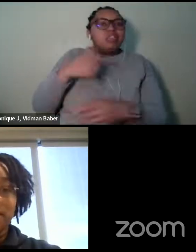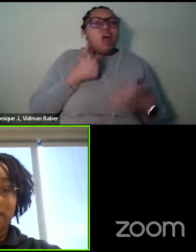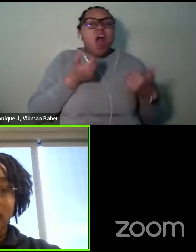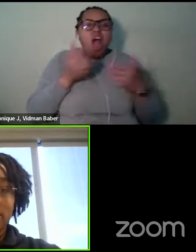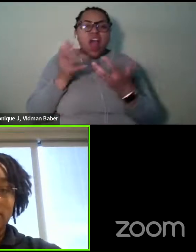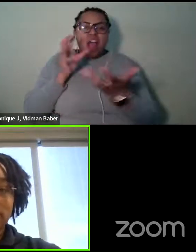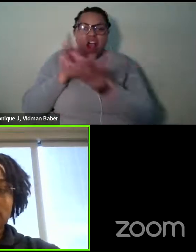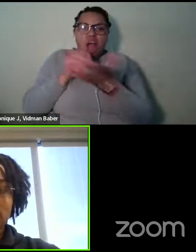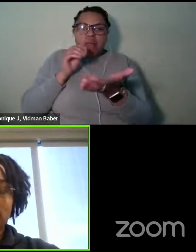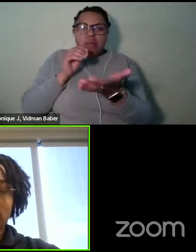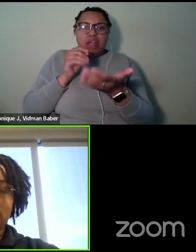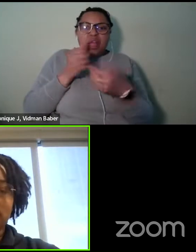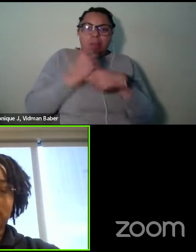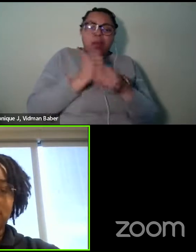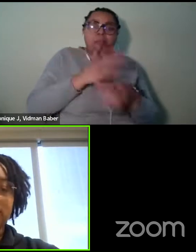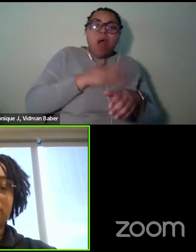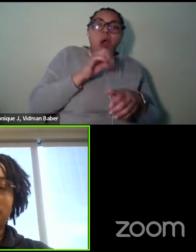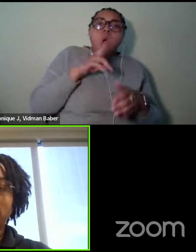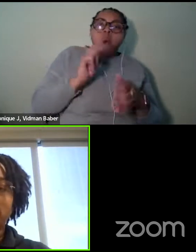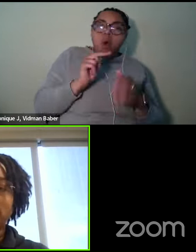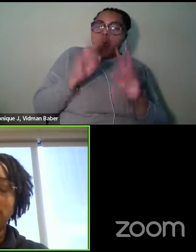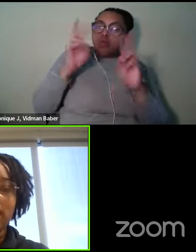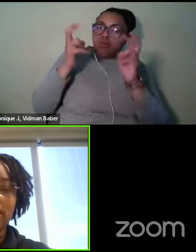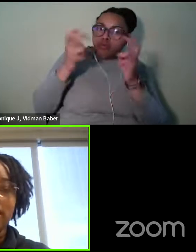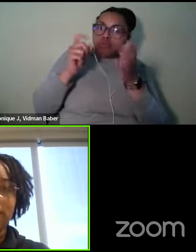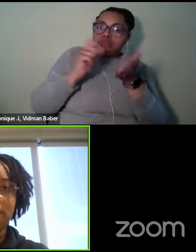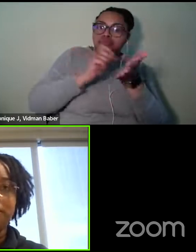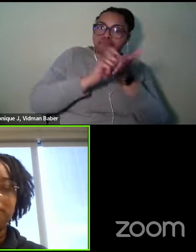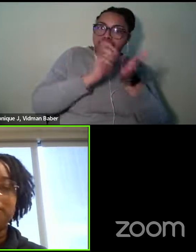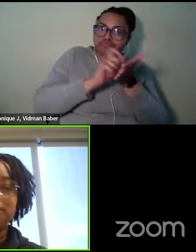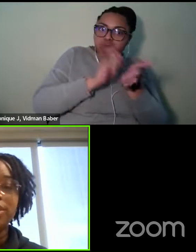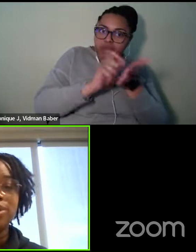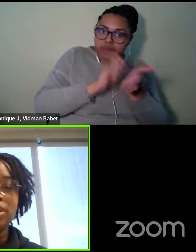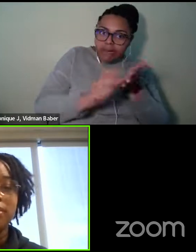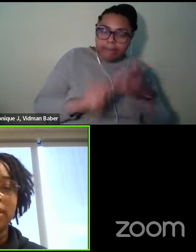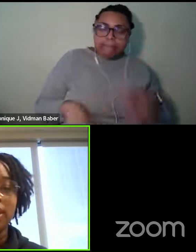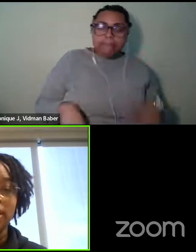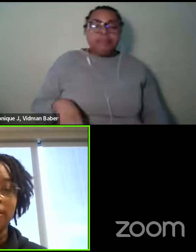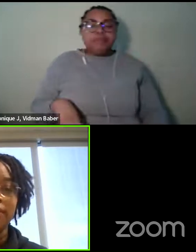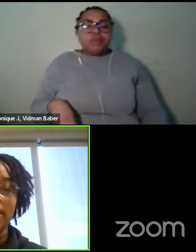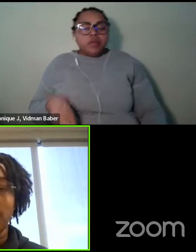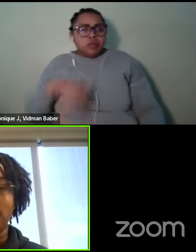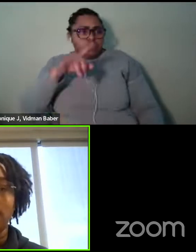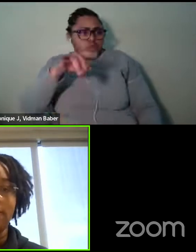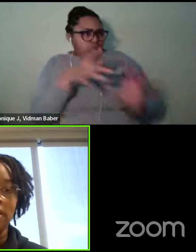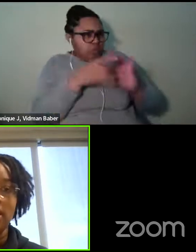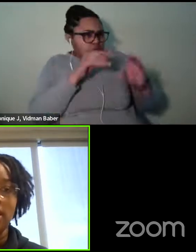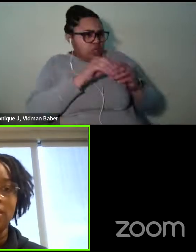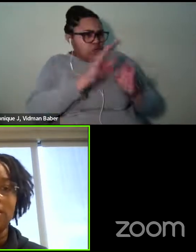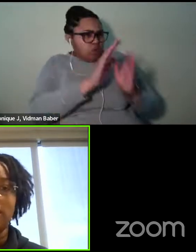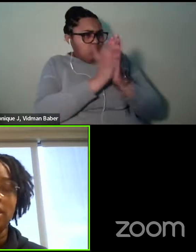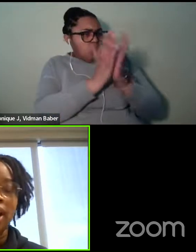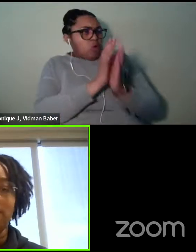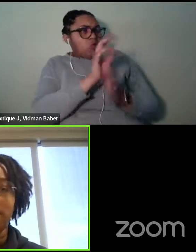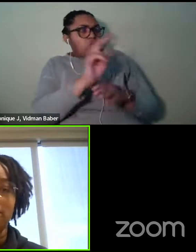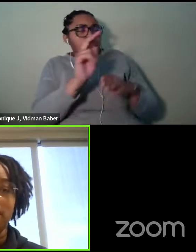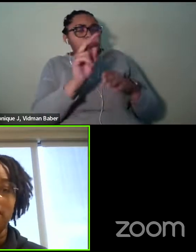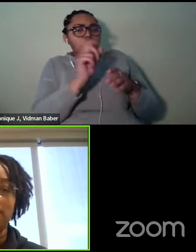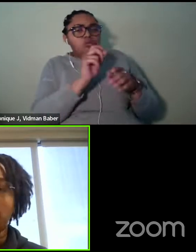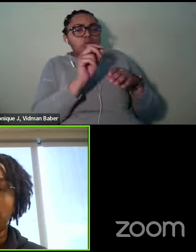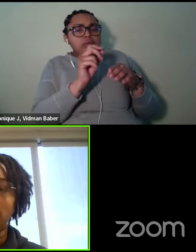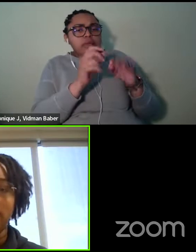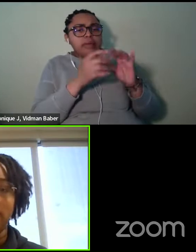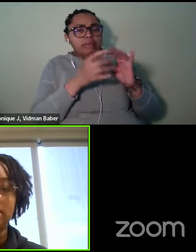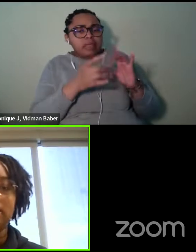Um, I noticed that within the book, you kind of, um, used a bit of AAVE or African